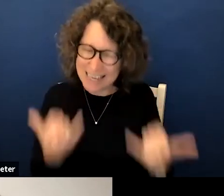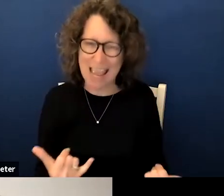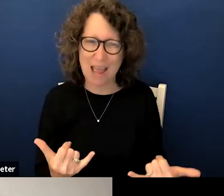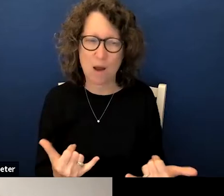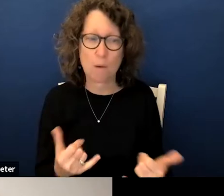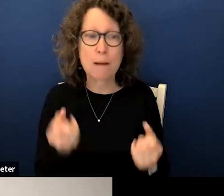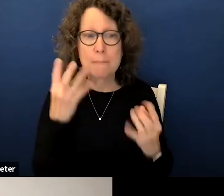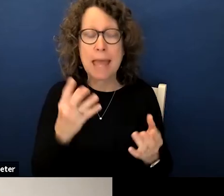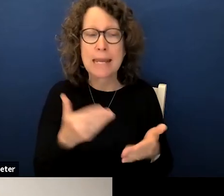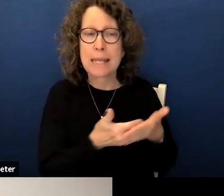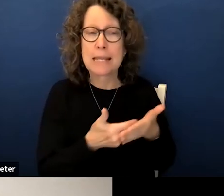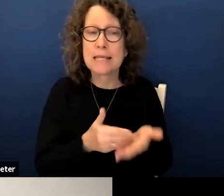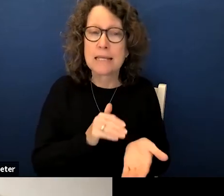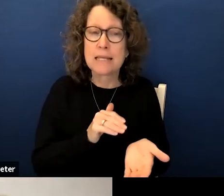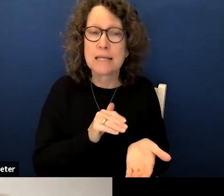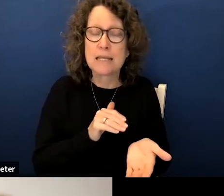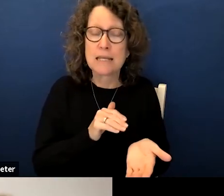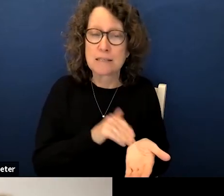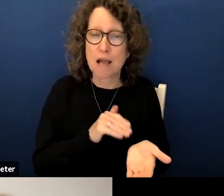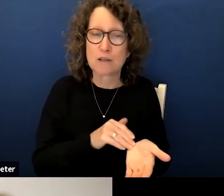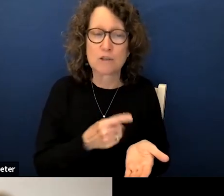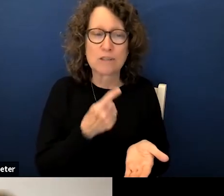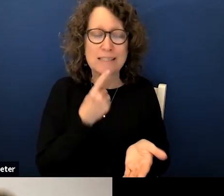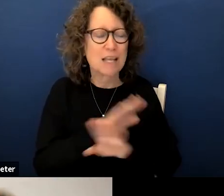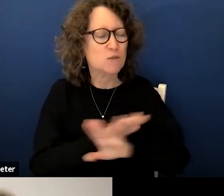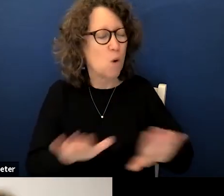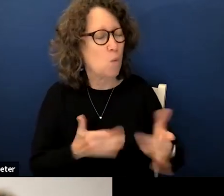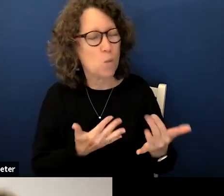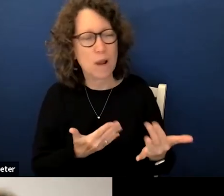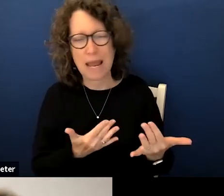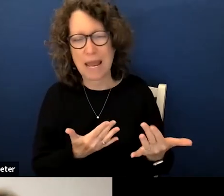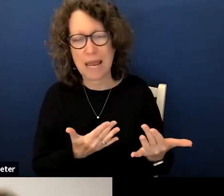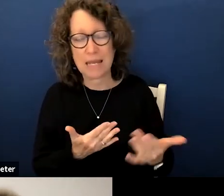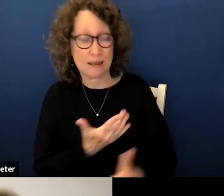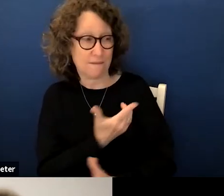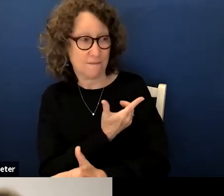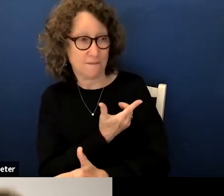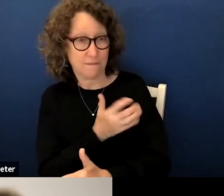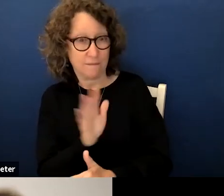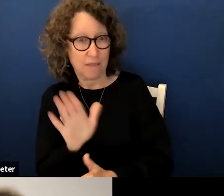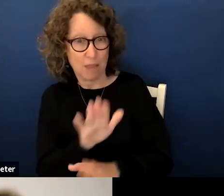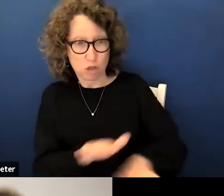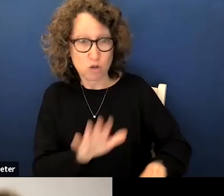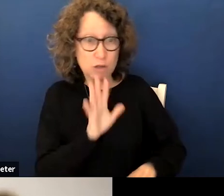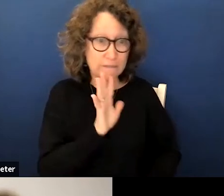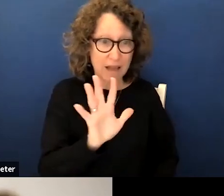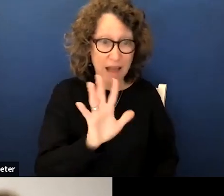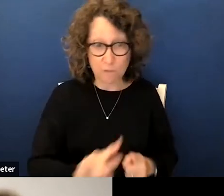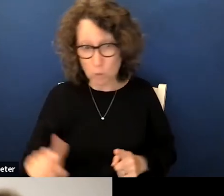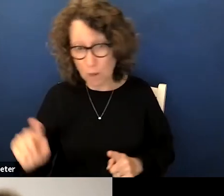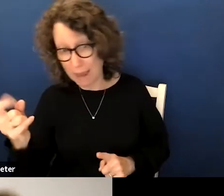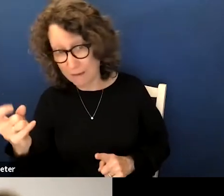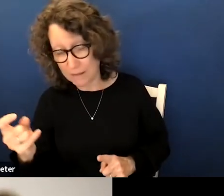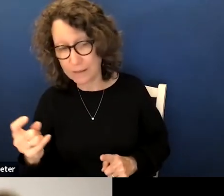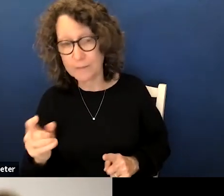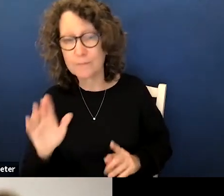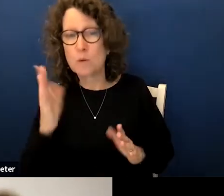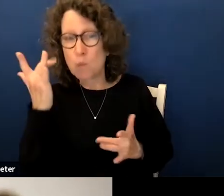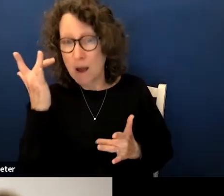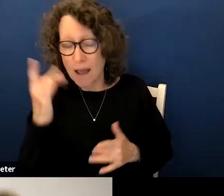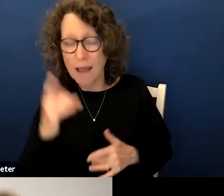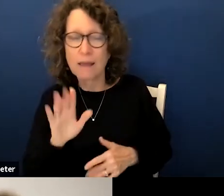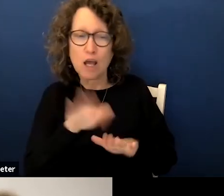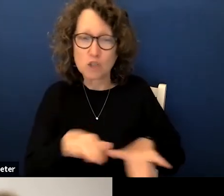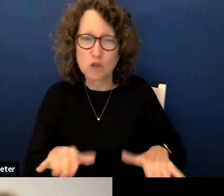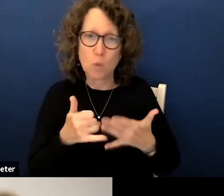pediatricians urge parents not to wait to vaccinate their children ages 5 to 11 first because their